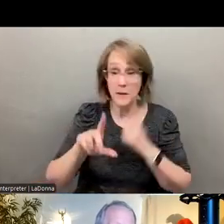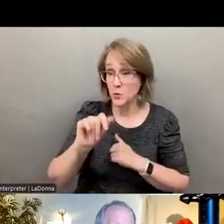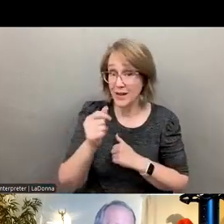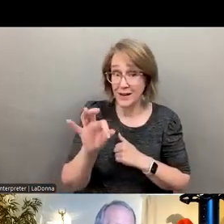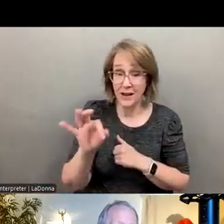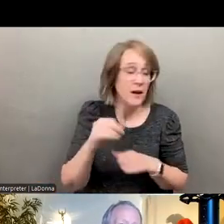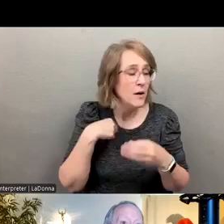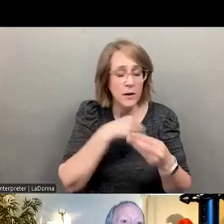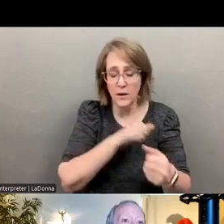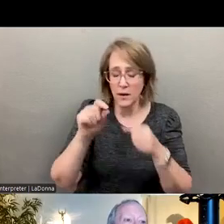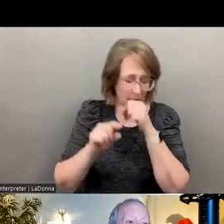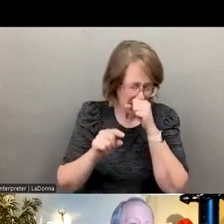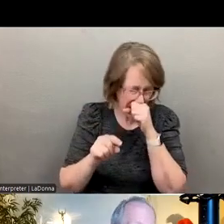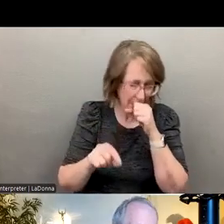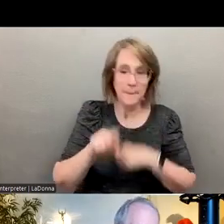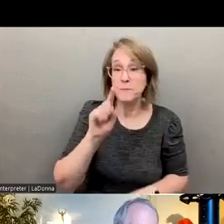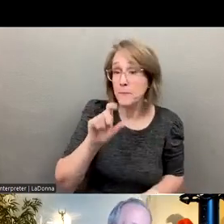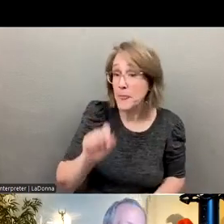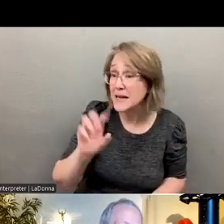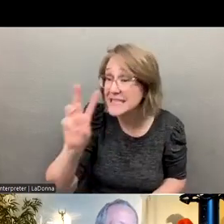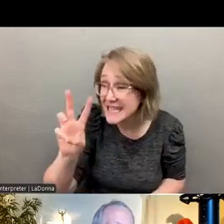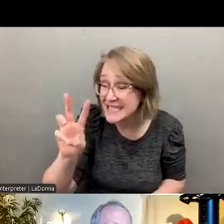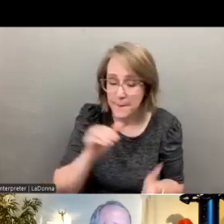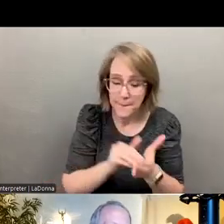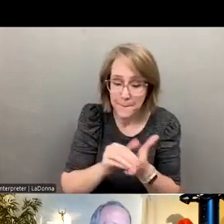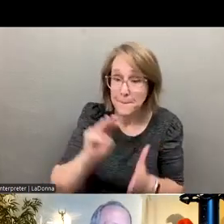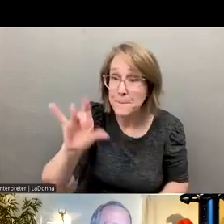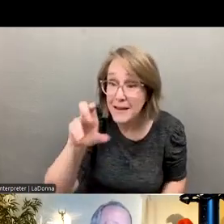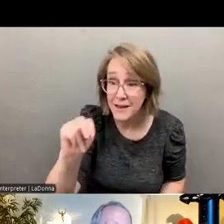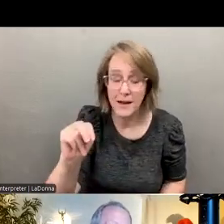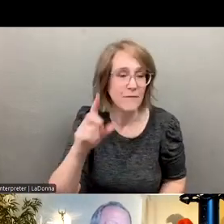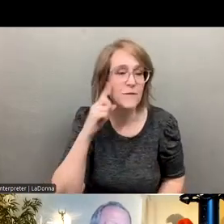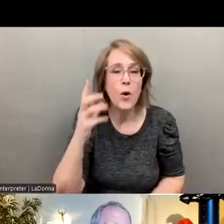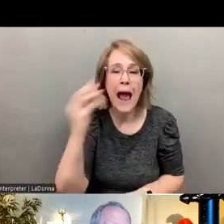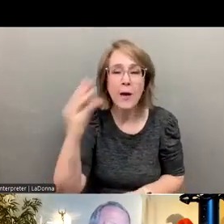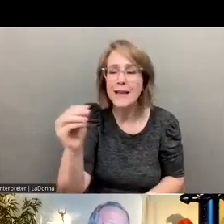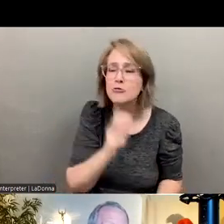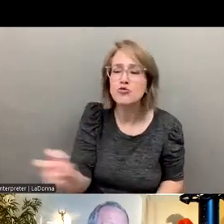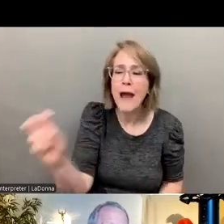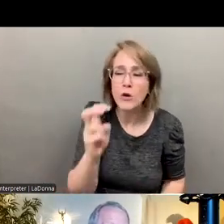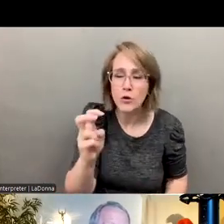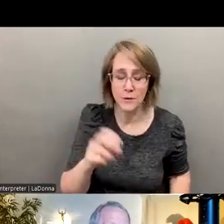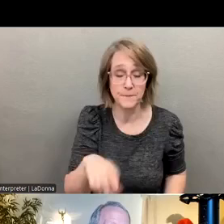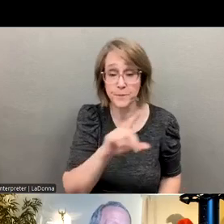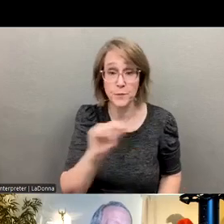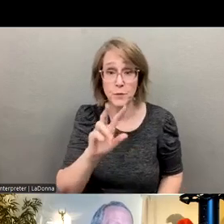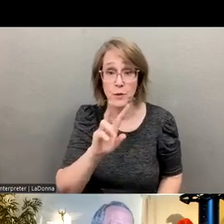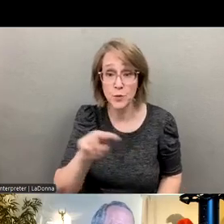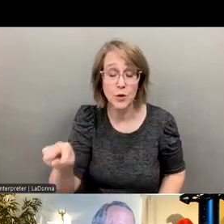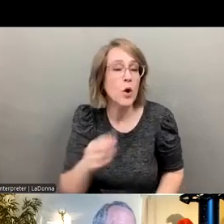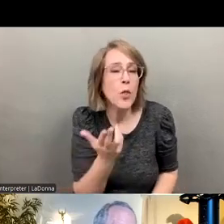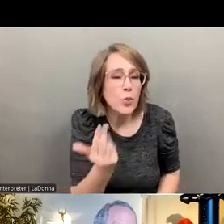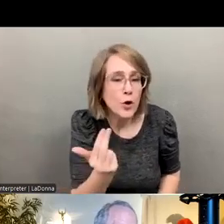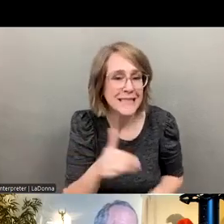at $1.6 million on those outside agency costs. And in 2022, we spent $13